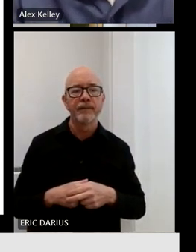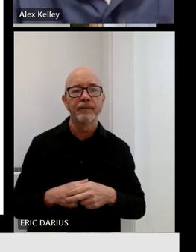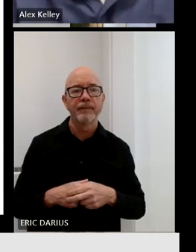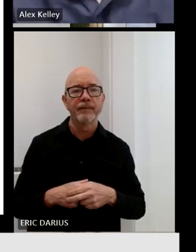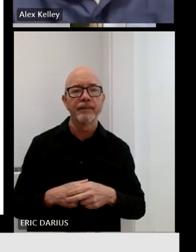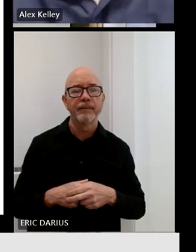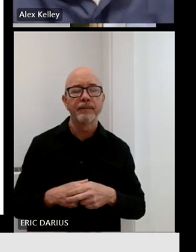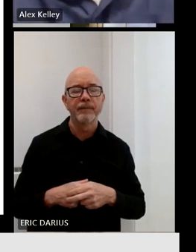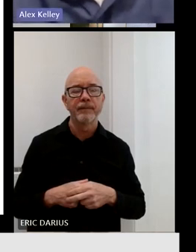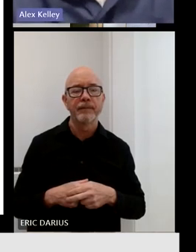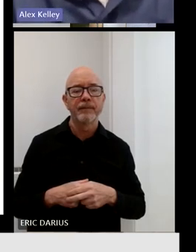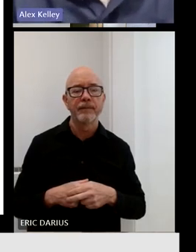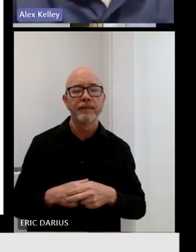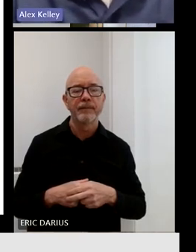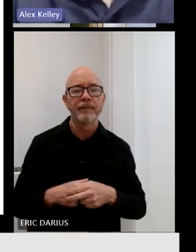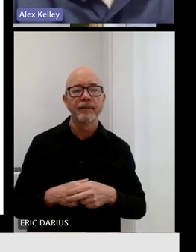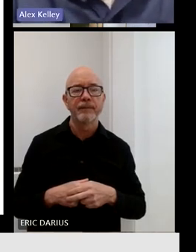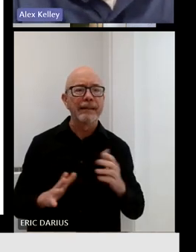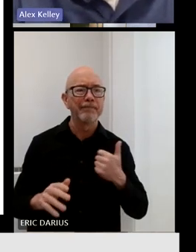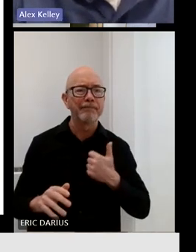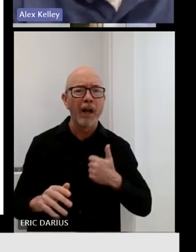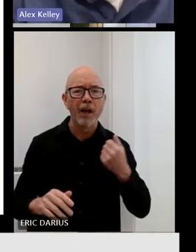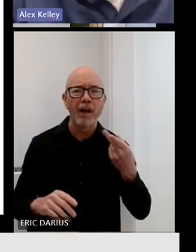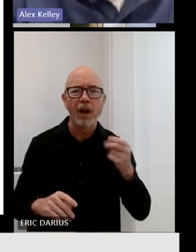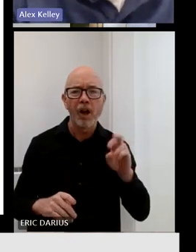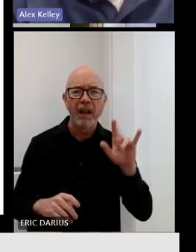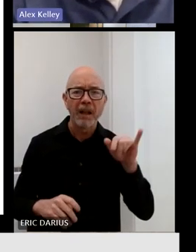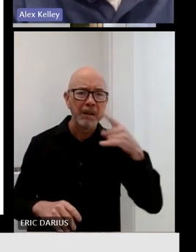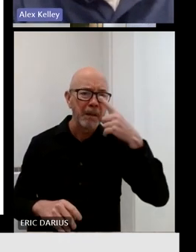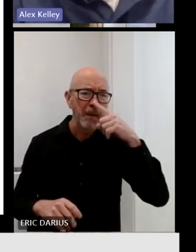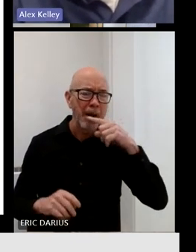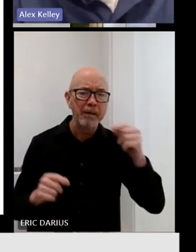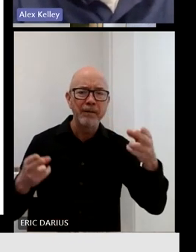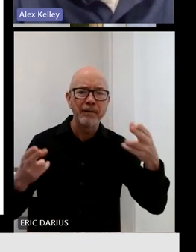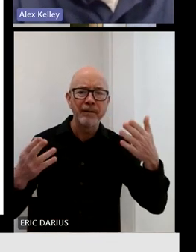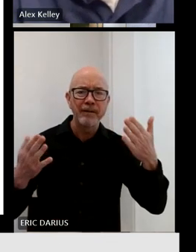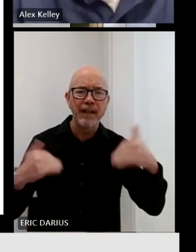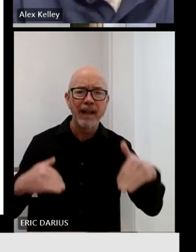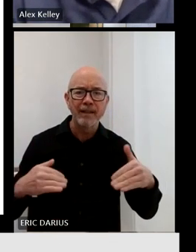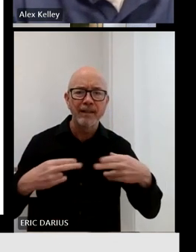Moving on Sorry, Harley, can you pop over to the next slide?